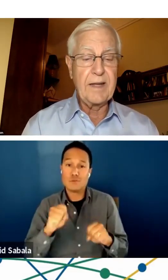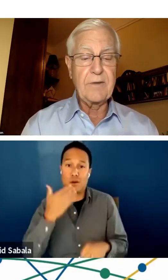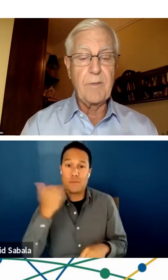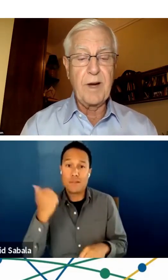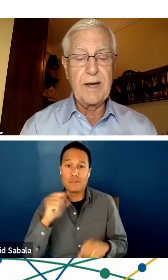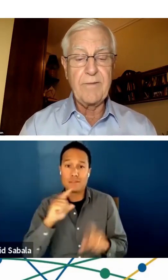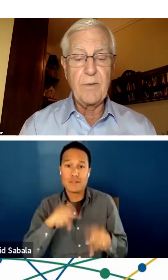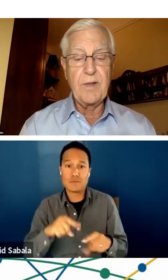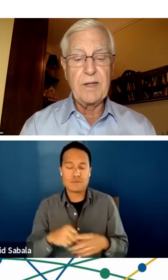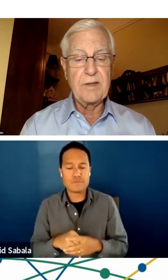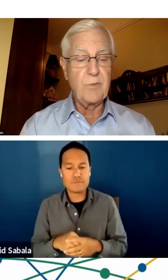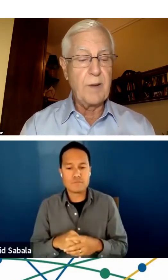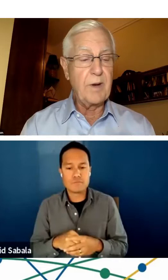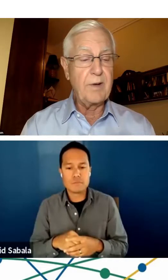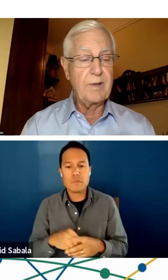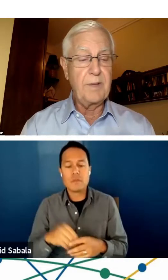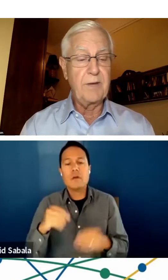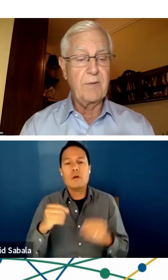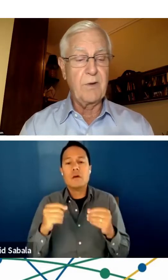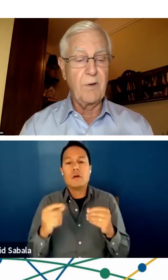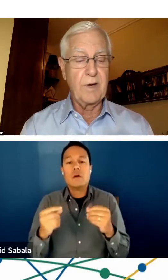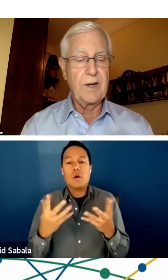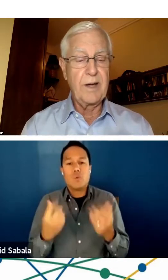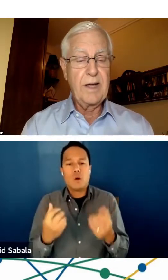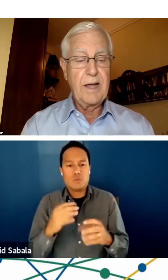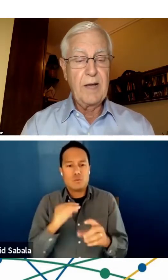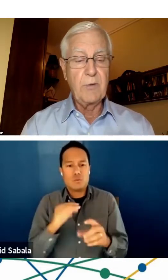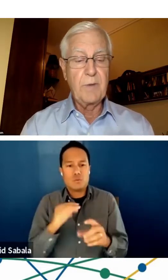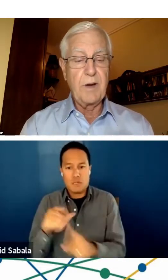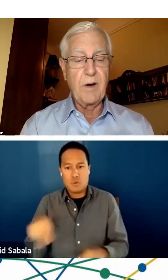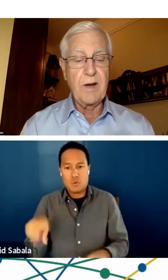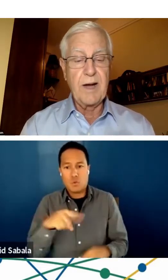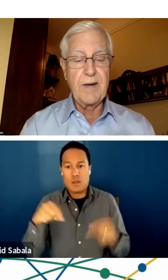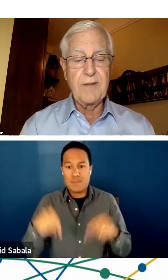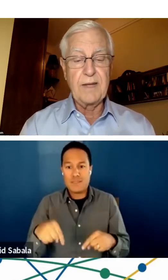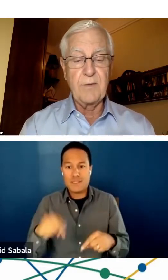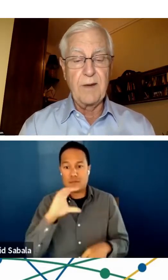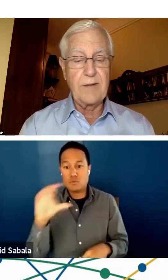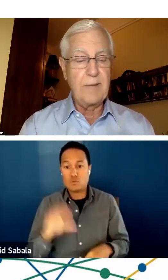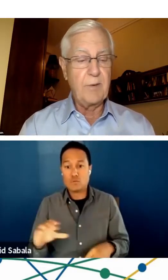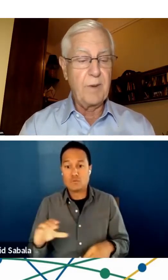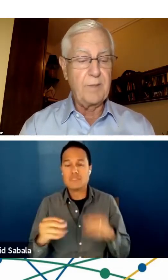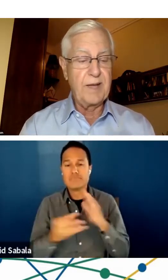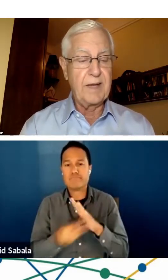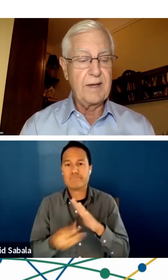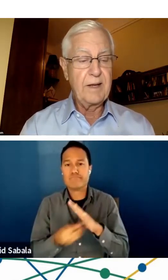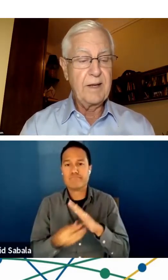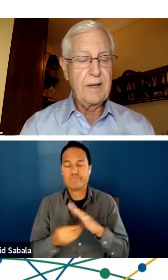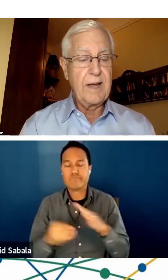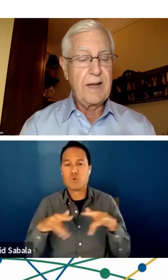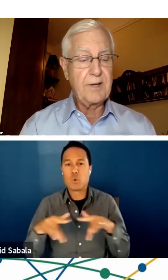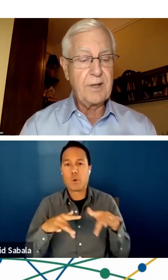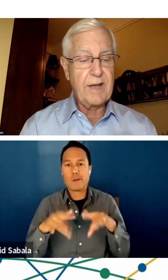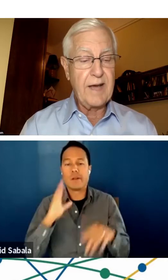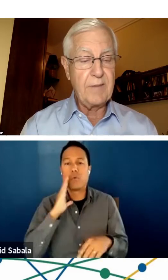begin, I'd like to remind everyone that this webinar is being recorded and will be archived at the Roundtable website,